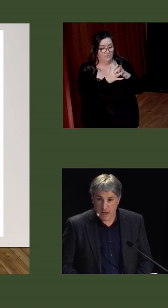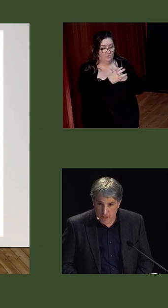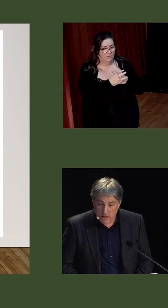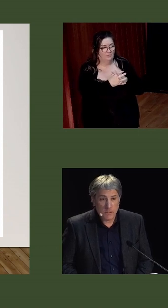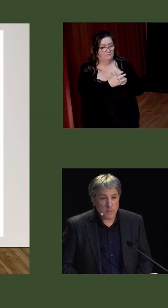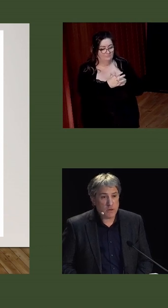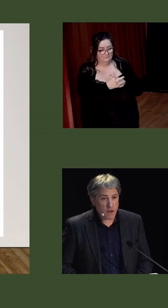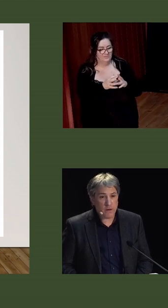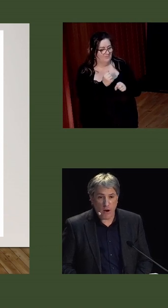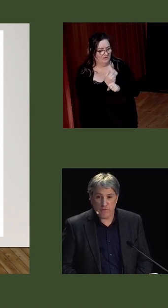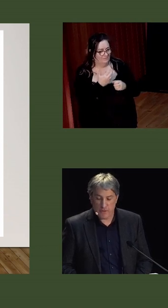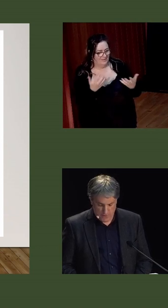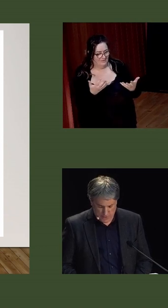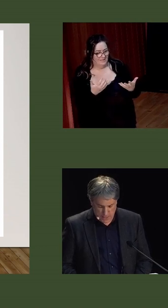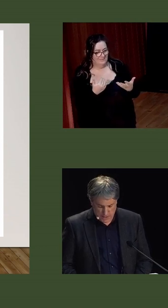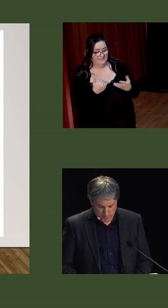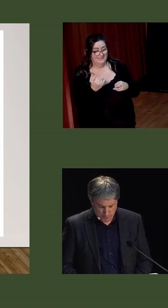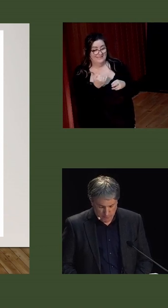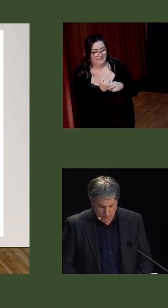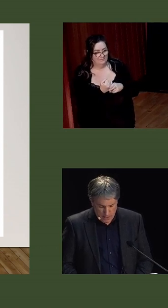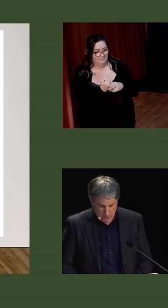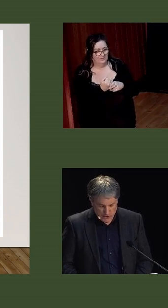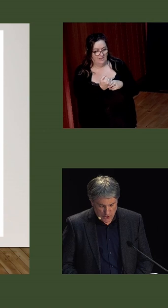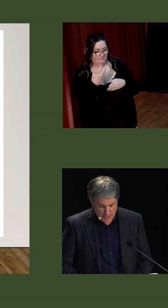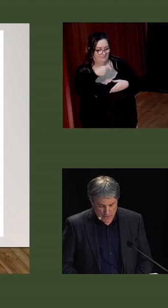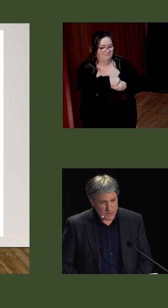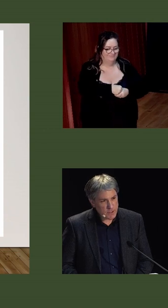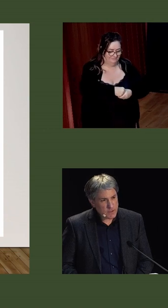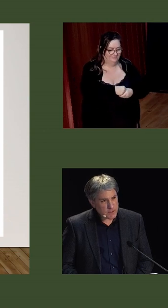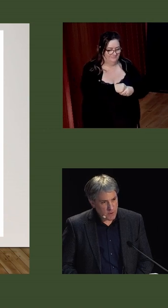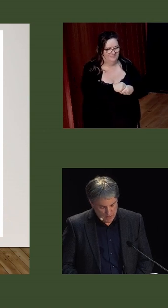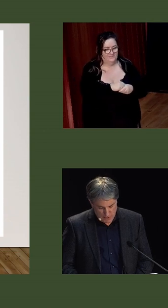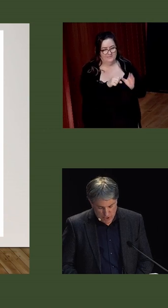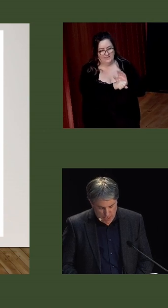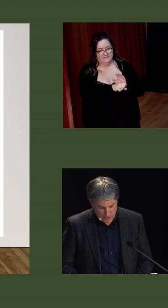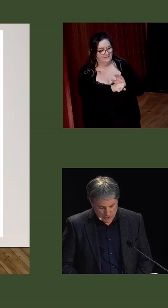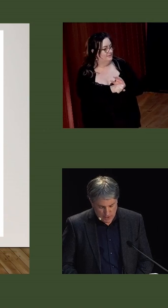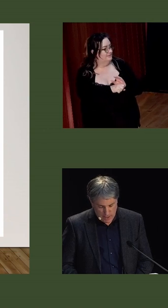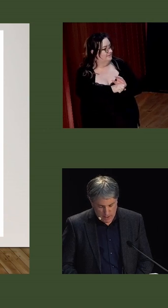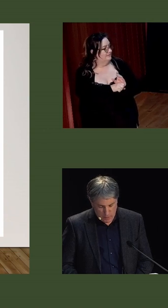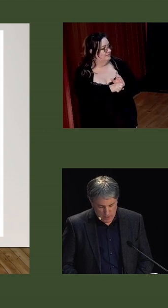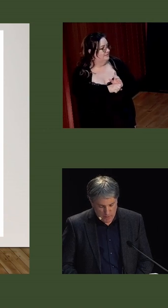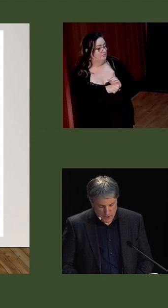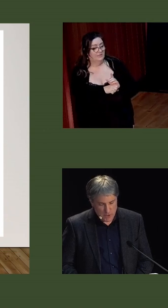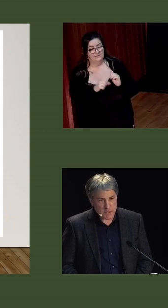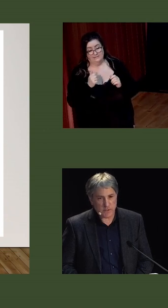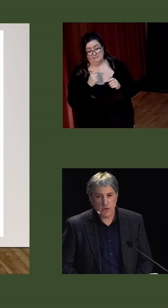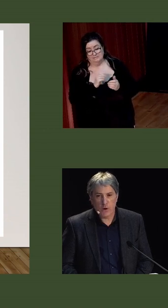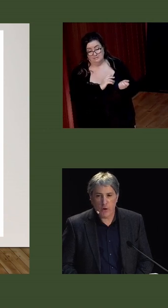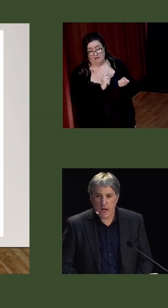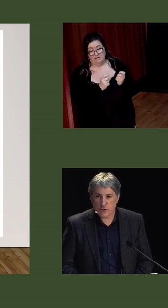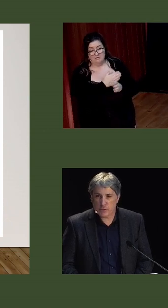a sense of being in, but not of, the state. Among church leaders, this only changed when the